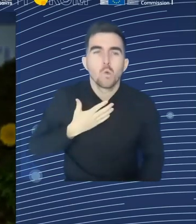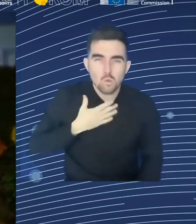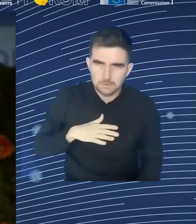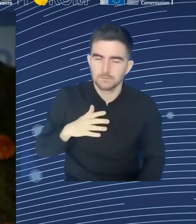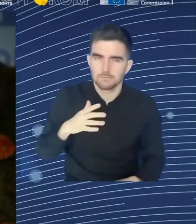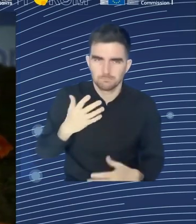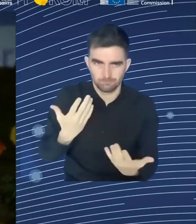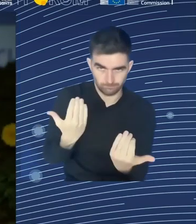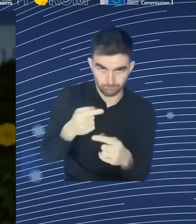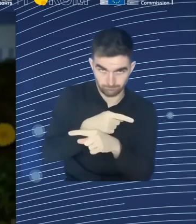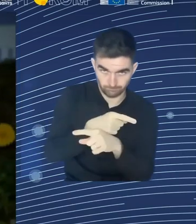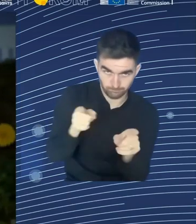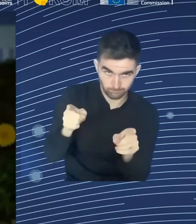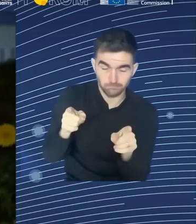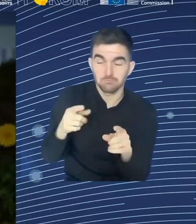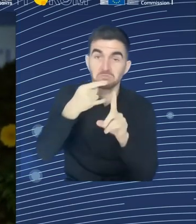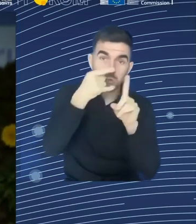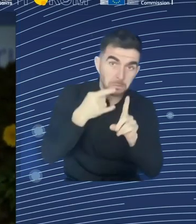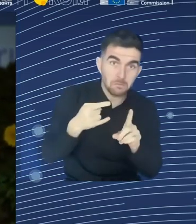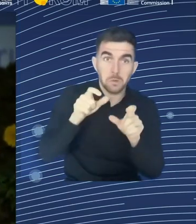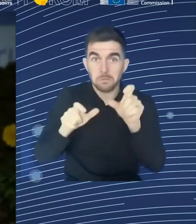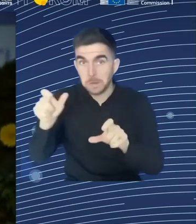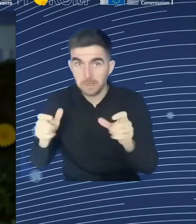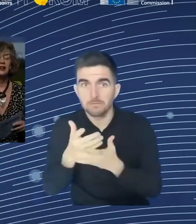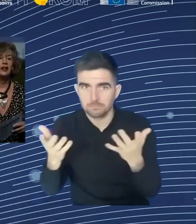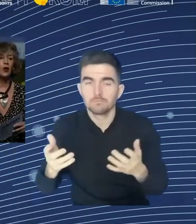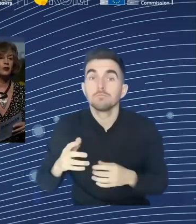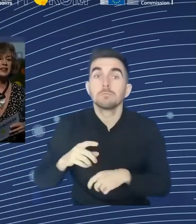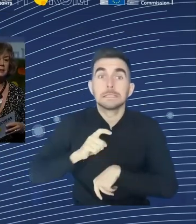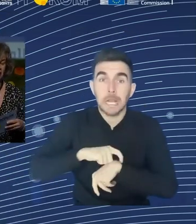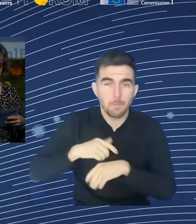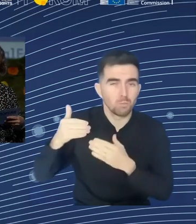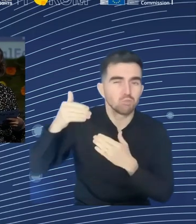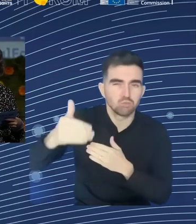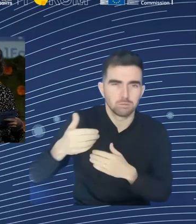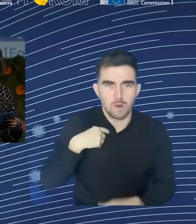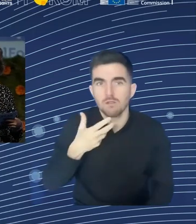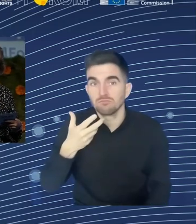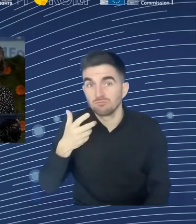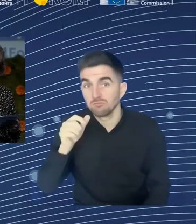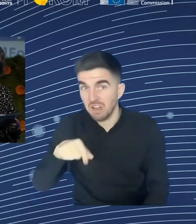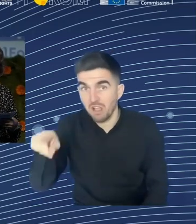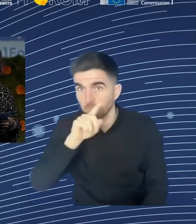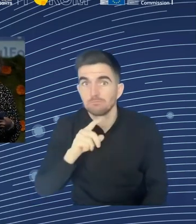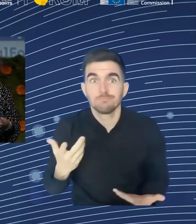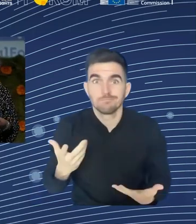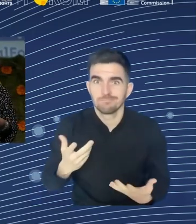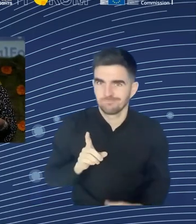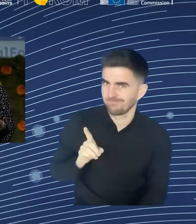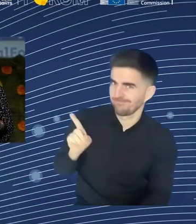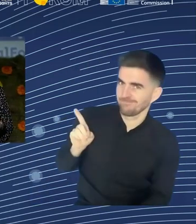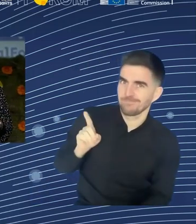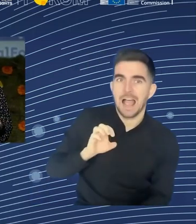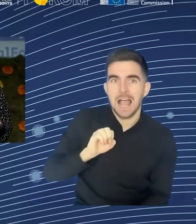hashtag EU social forum, as we have already mentioned, we have a question